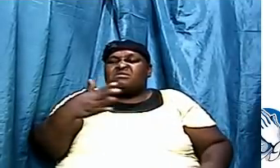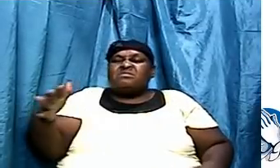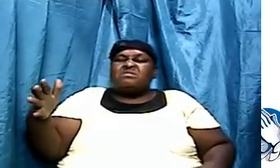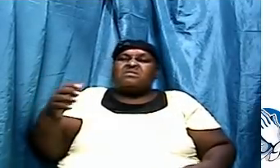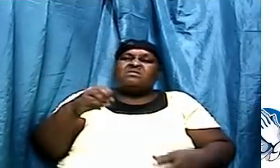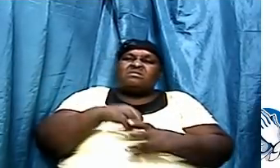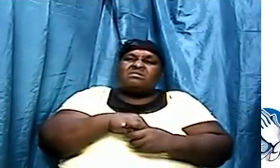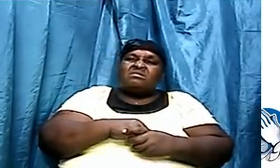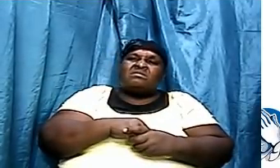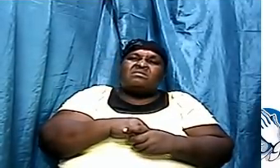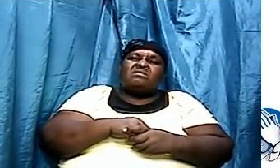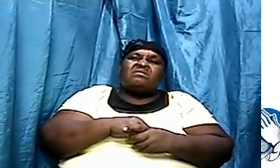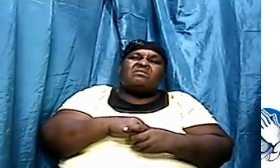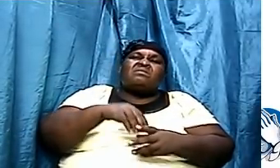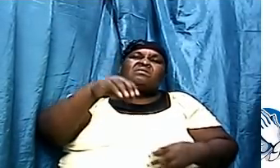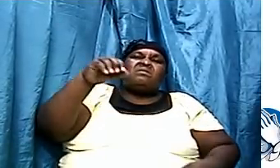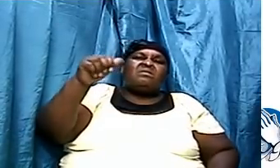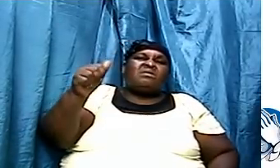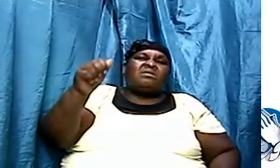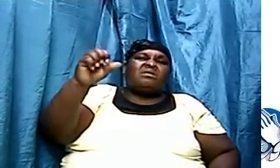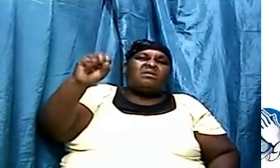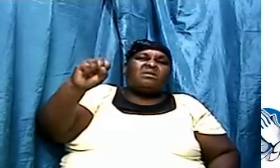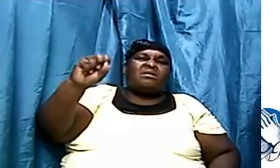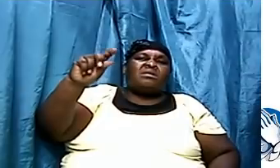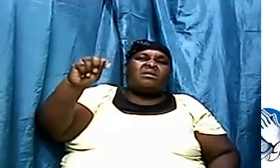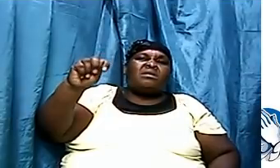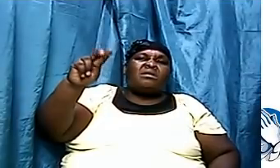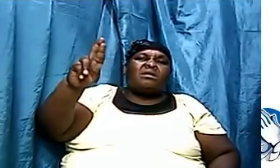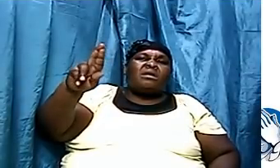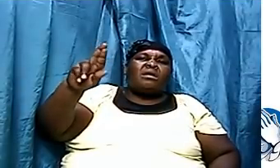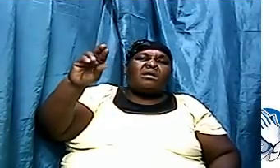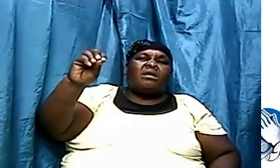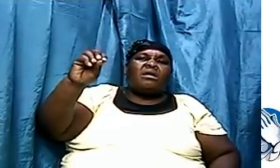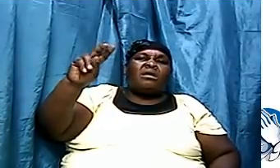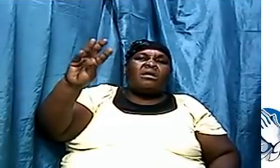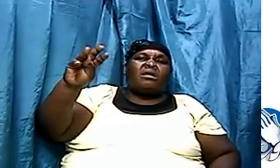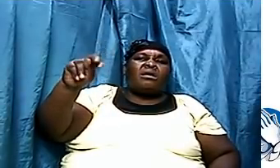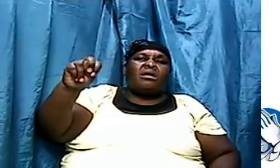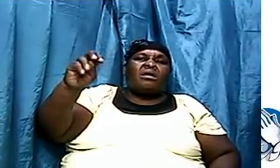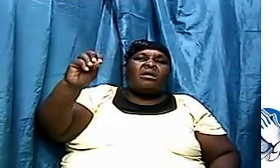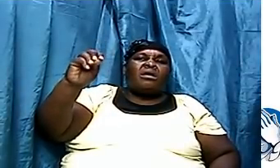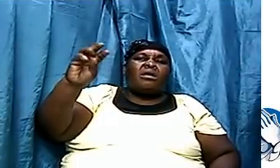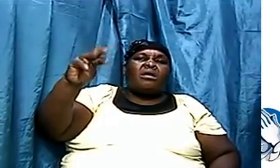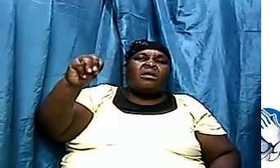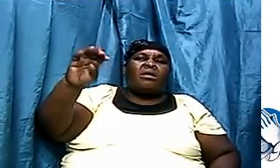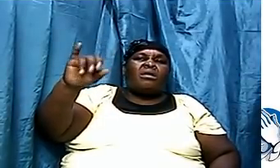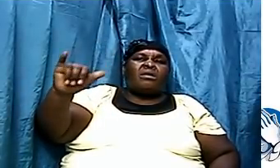that puzzles my mind. There's a great philosopher, great scientist, Paul and he